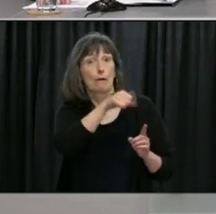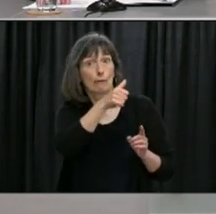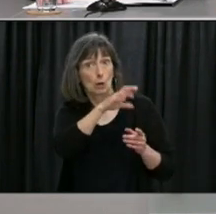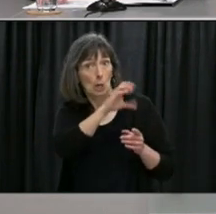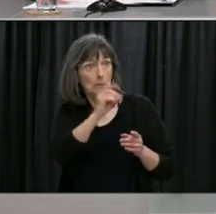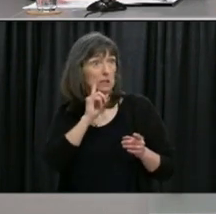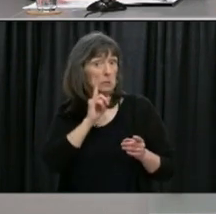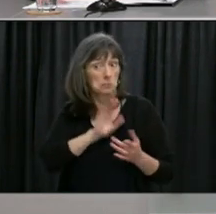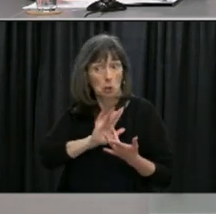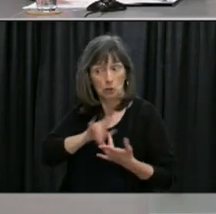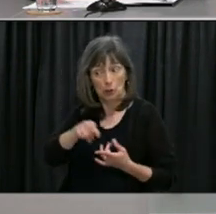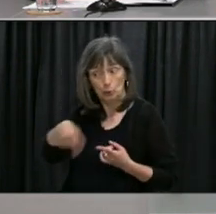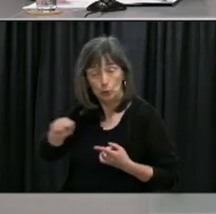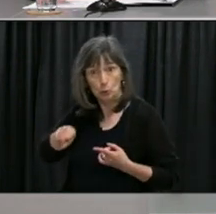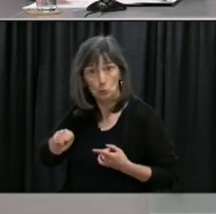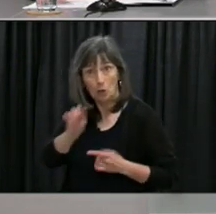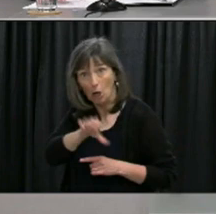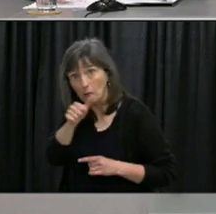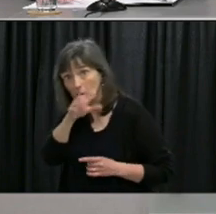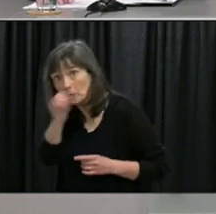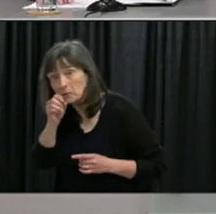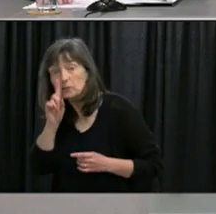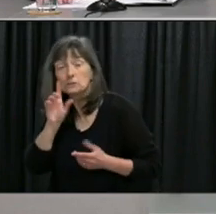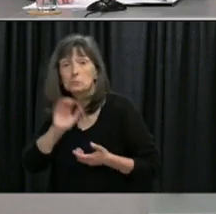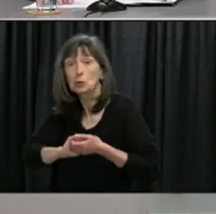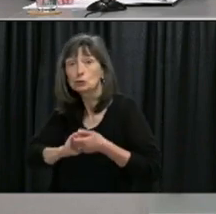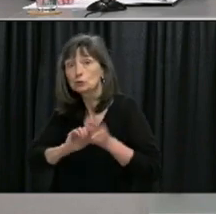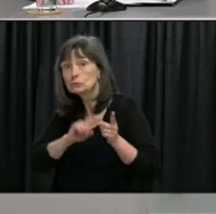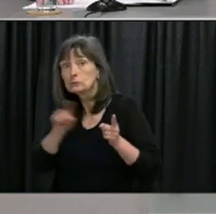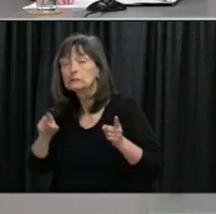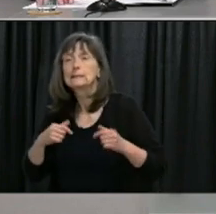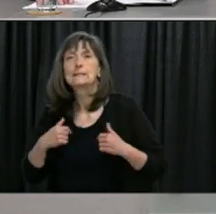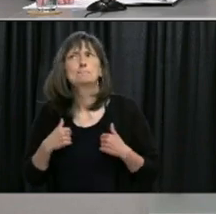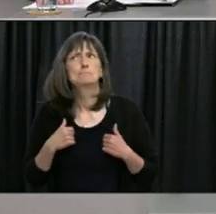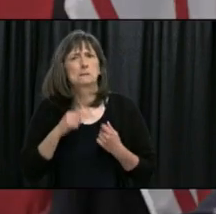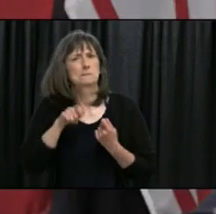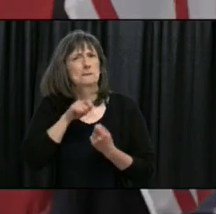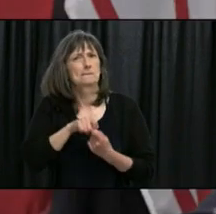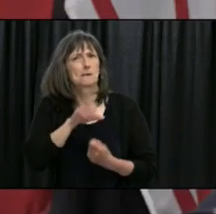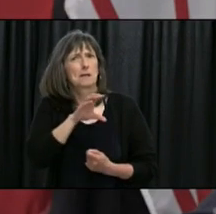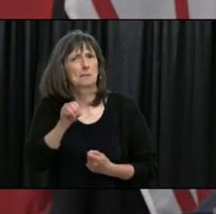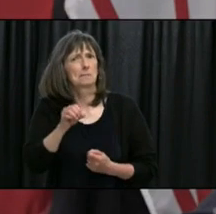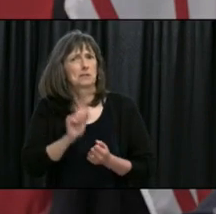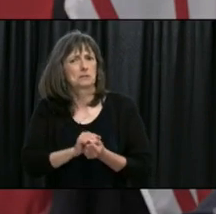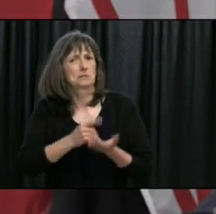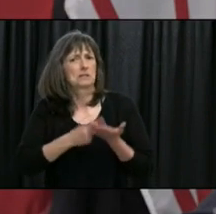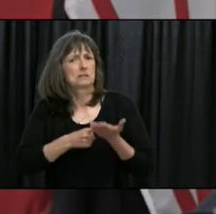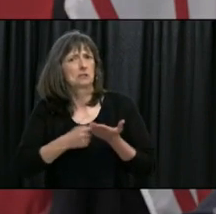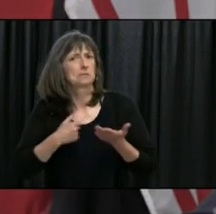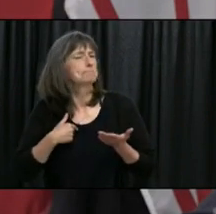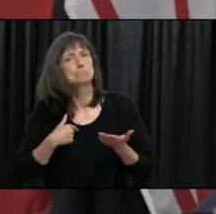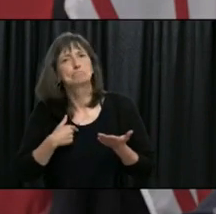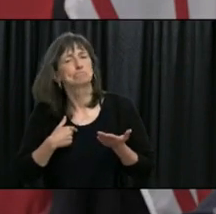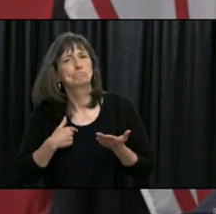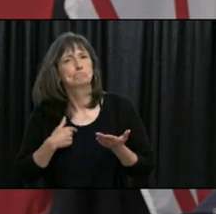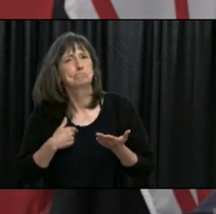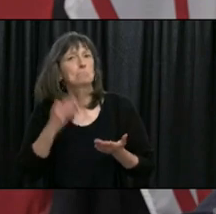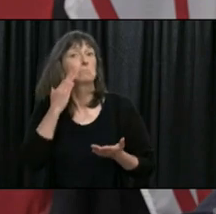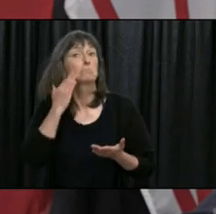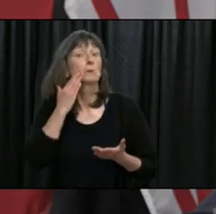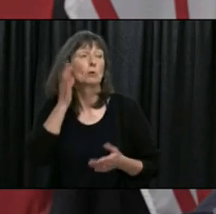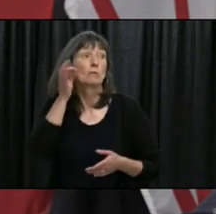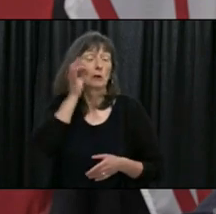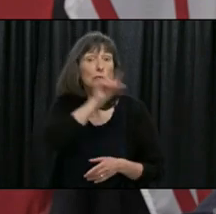firms that might be working with the province I wouldn't have the names of any companies that we're working on all I know is that the federal government and other